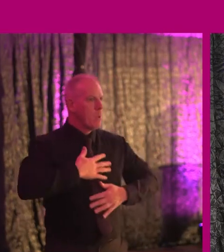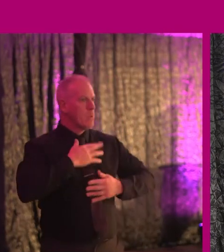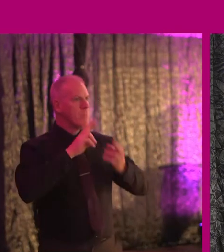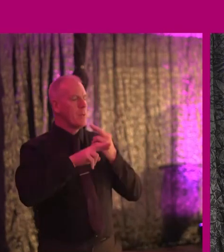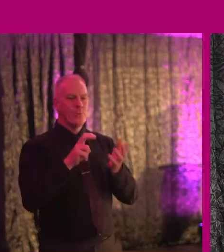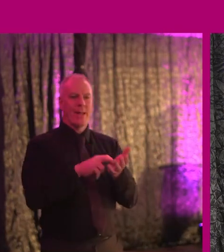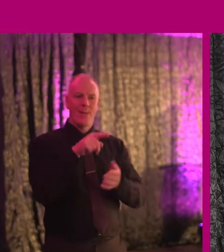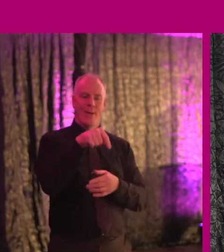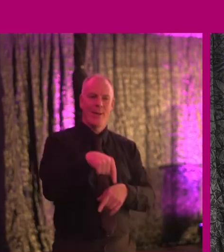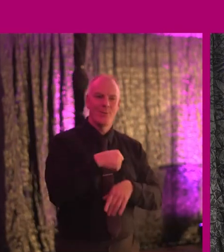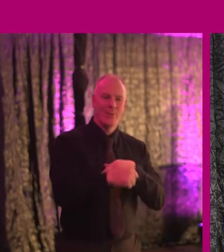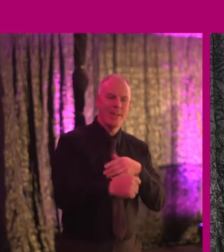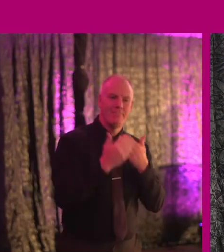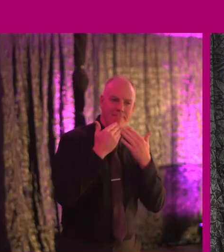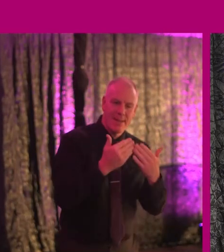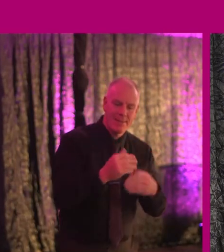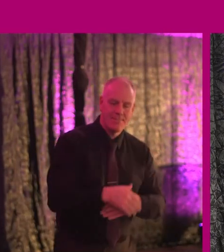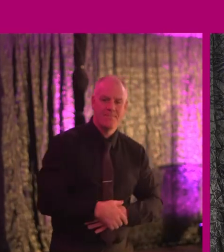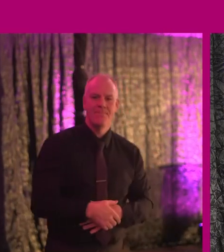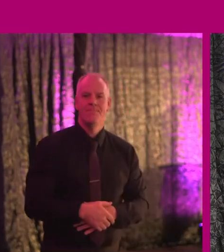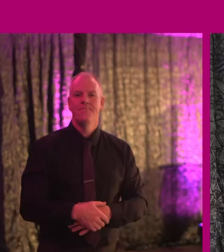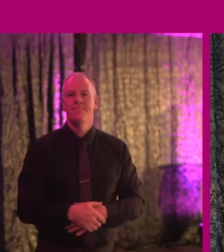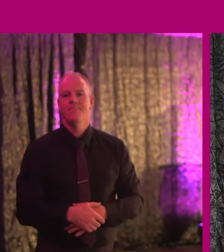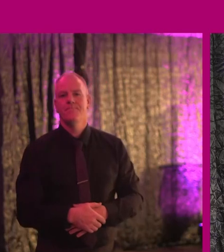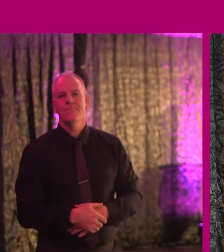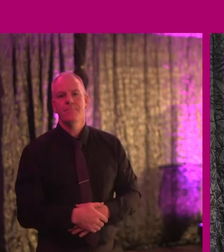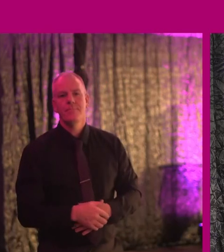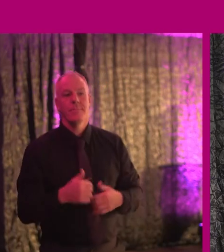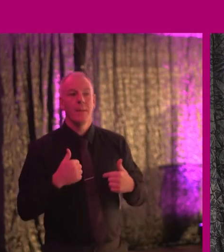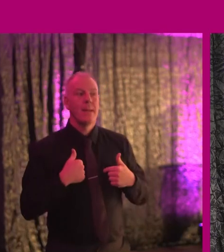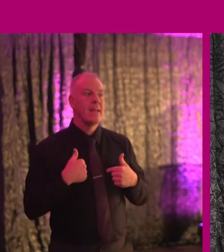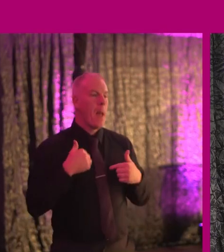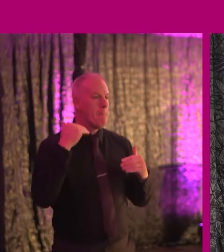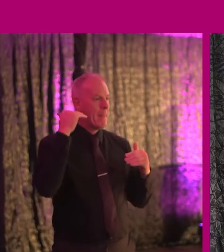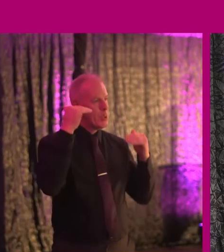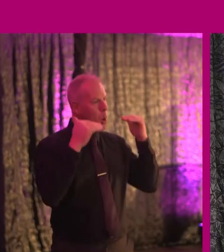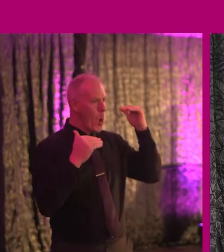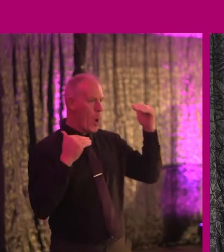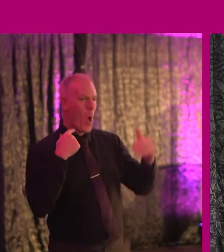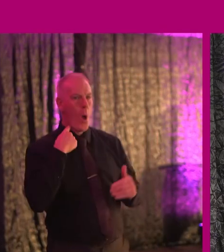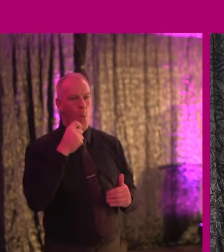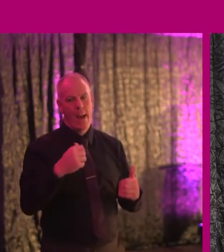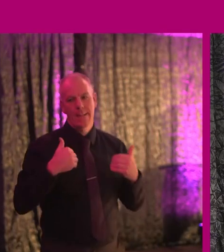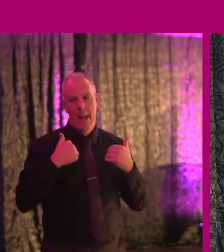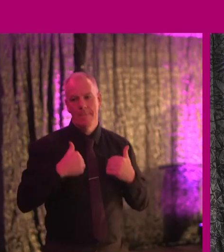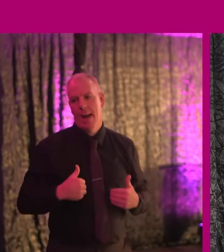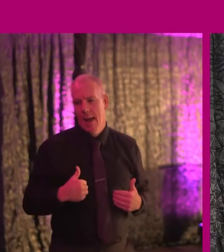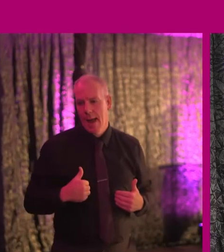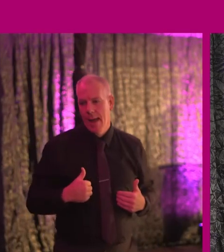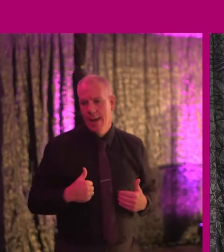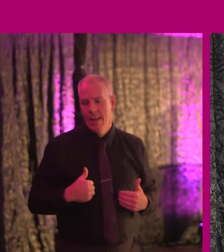that you are here with us today. So I'm a mature white male with a